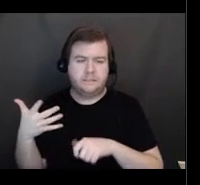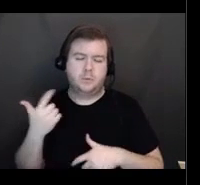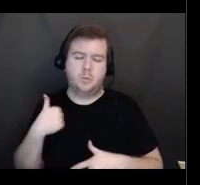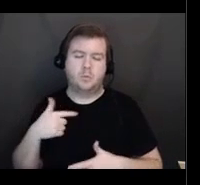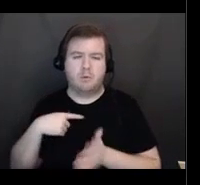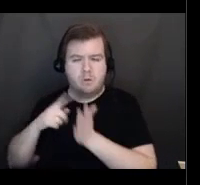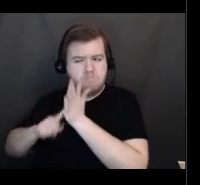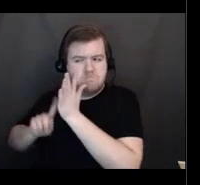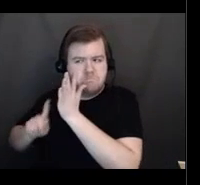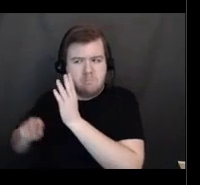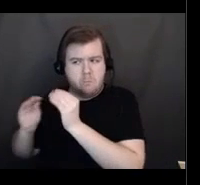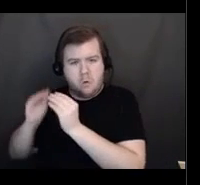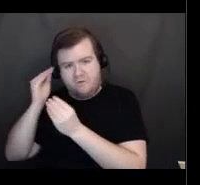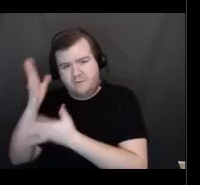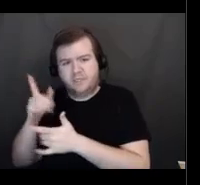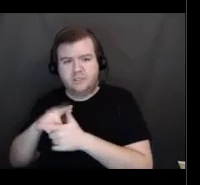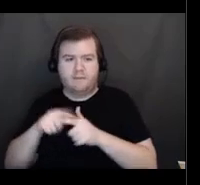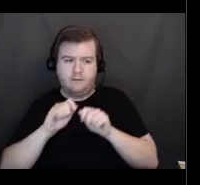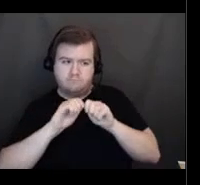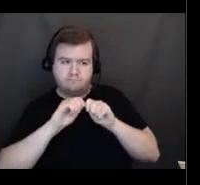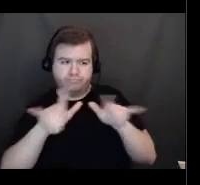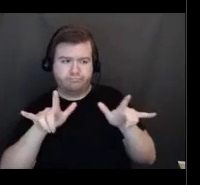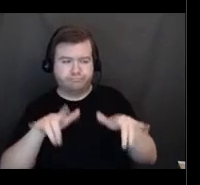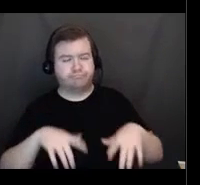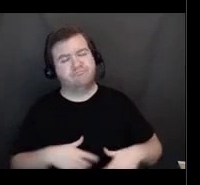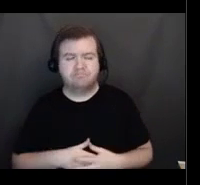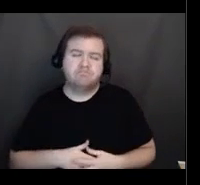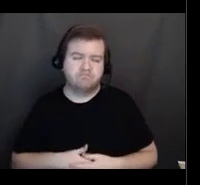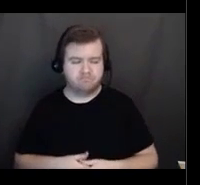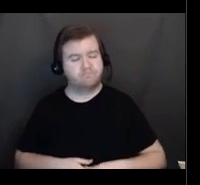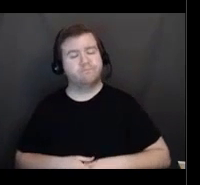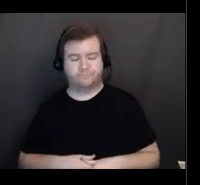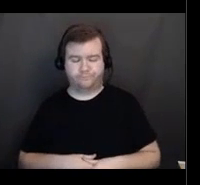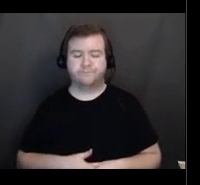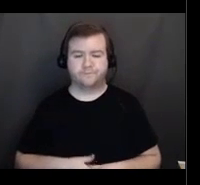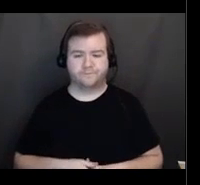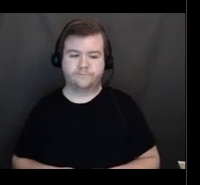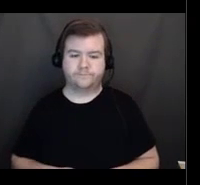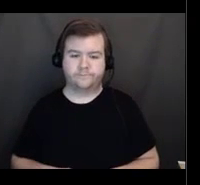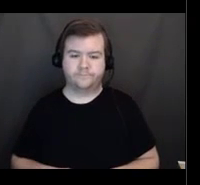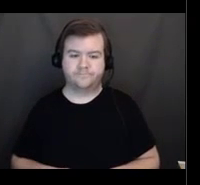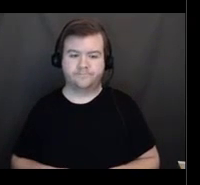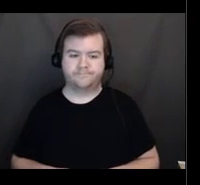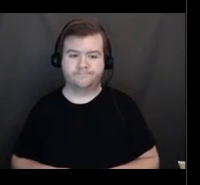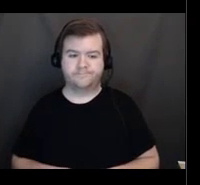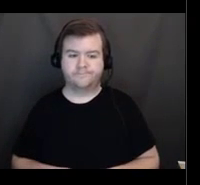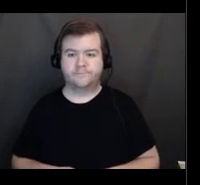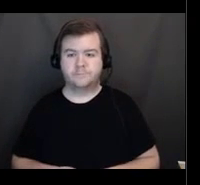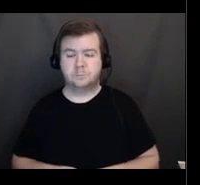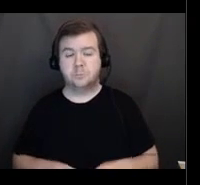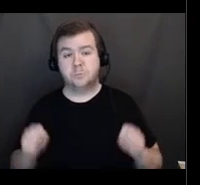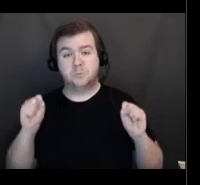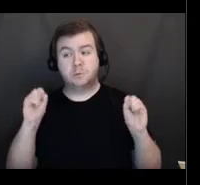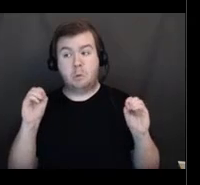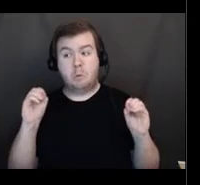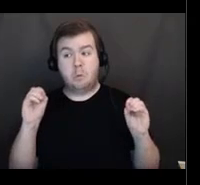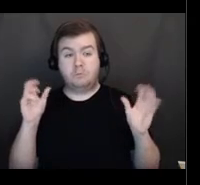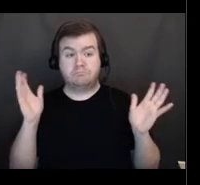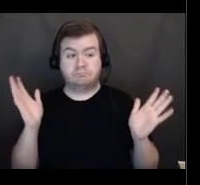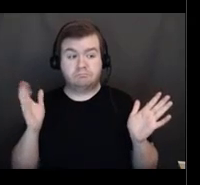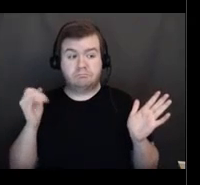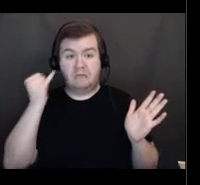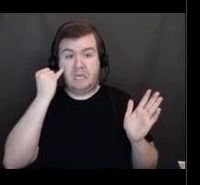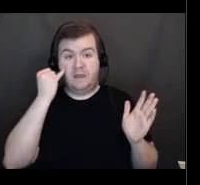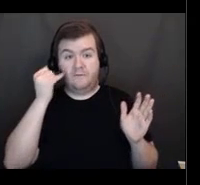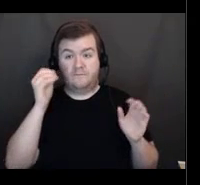And just, we'll have to do a little research and get some answers for you on that. So, if there are no more questions,